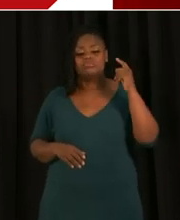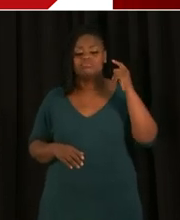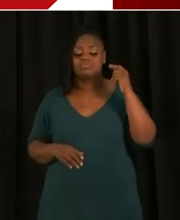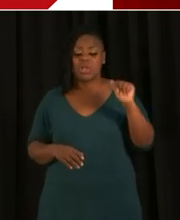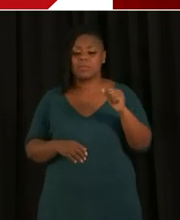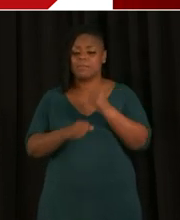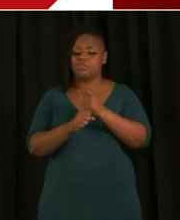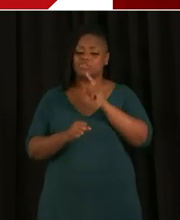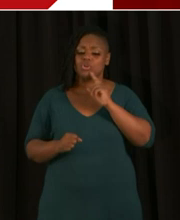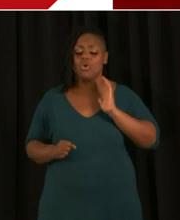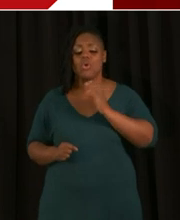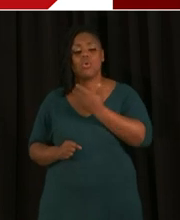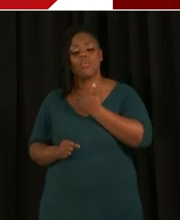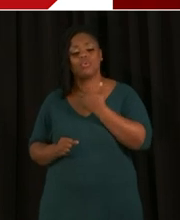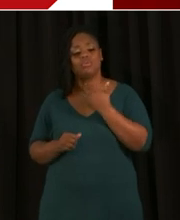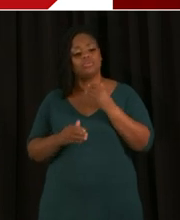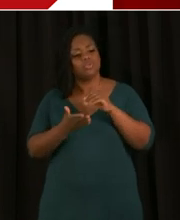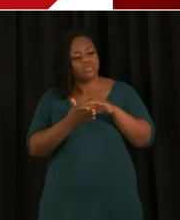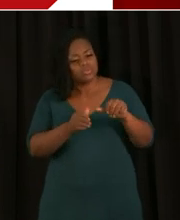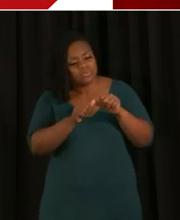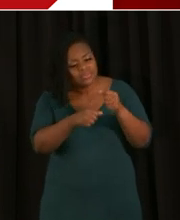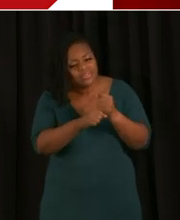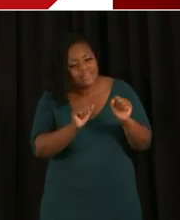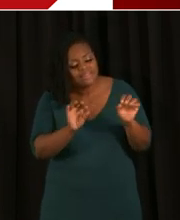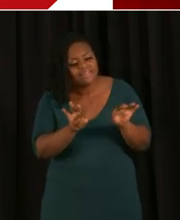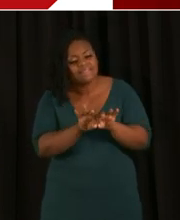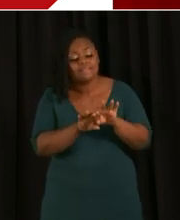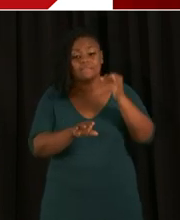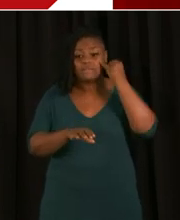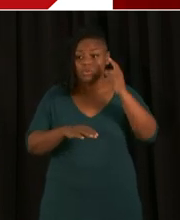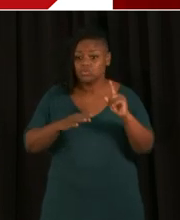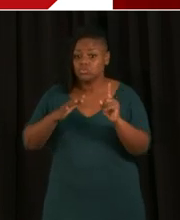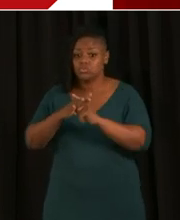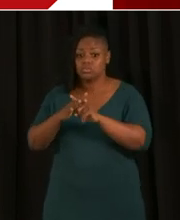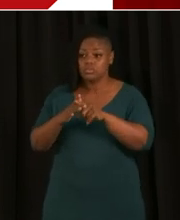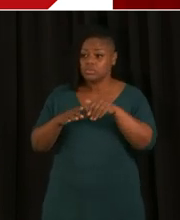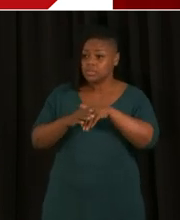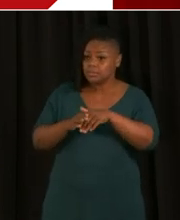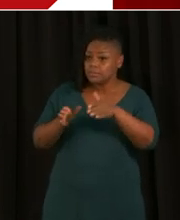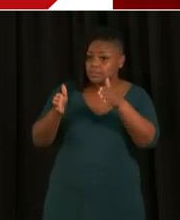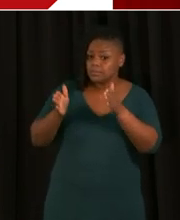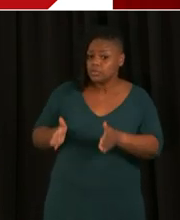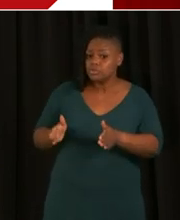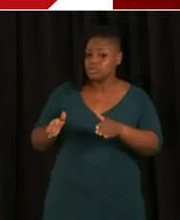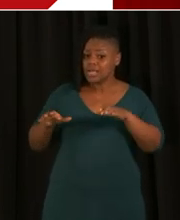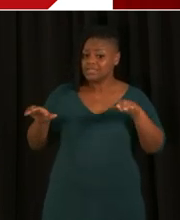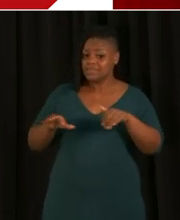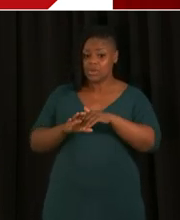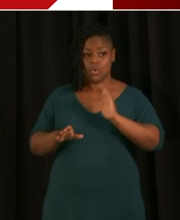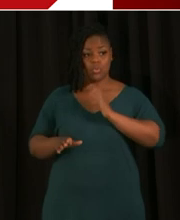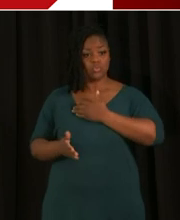safe environment for our students that are participating in in-person activities in our building. Thank you.